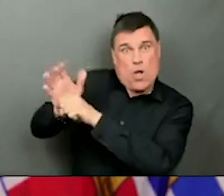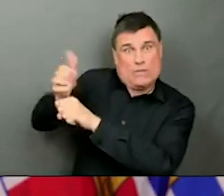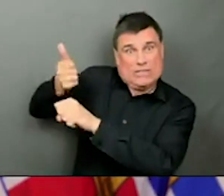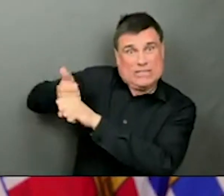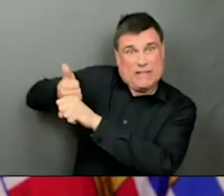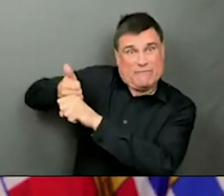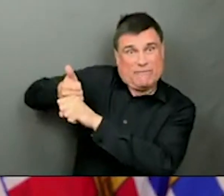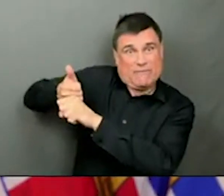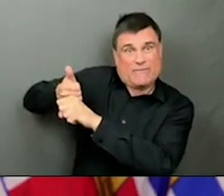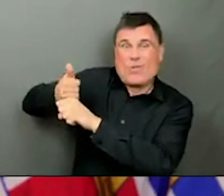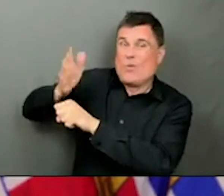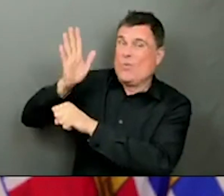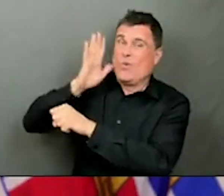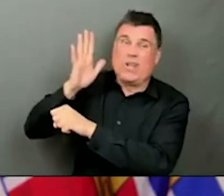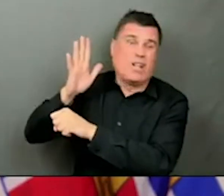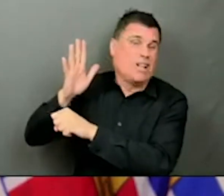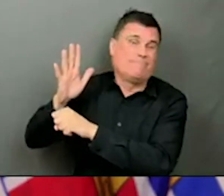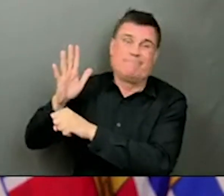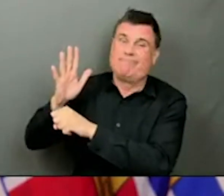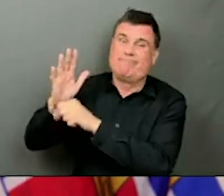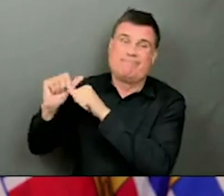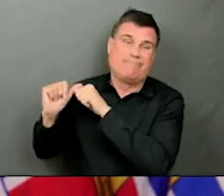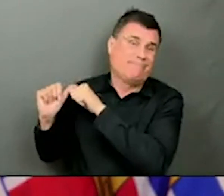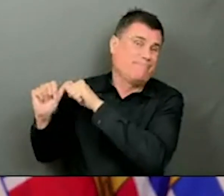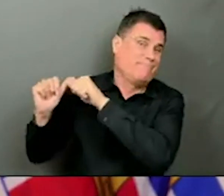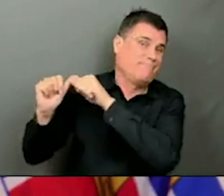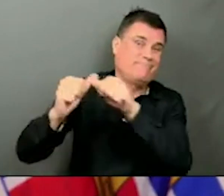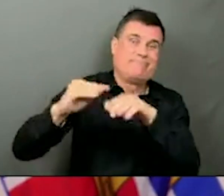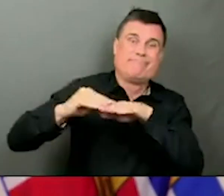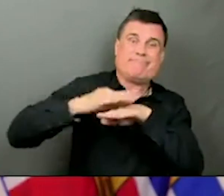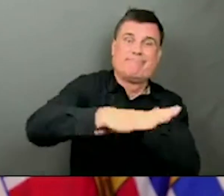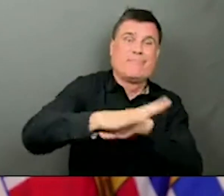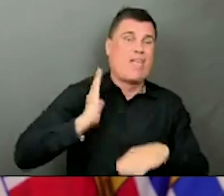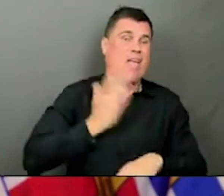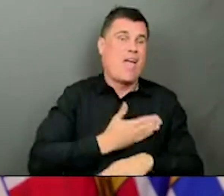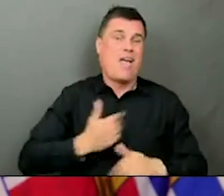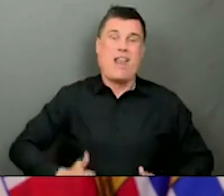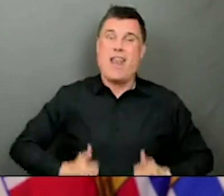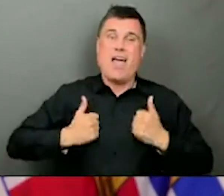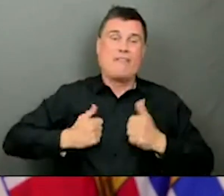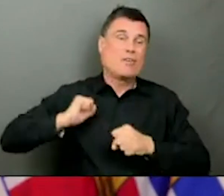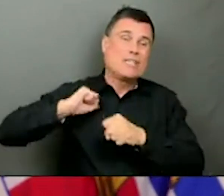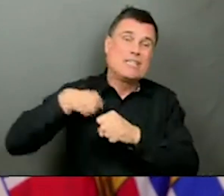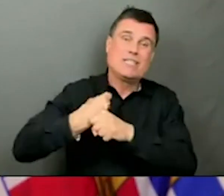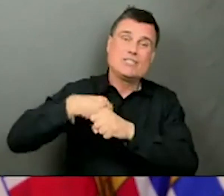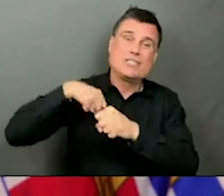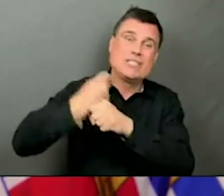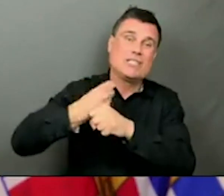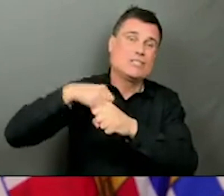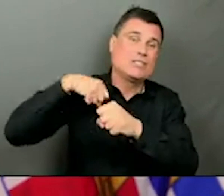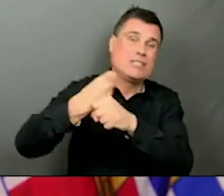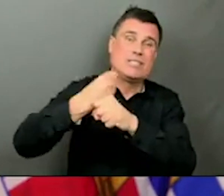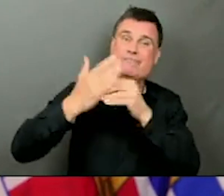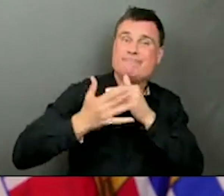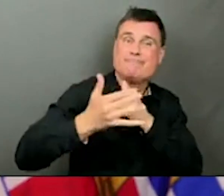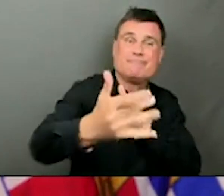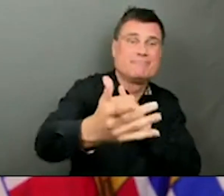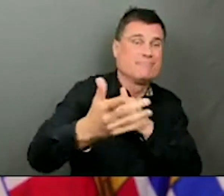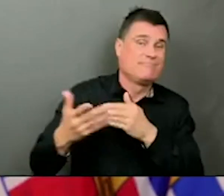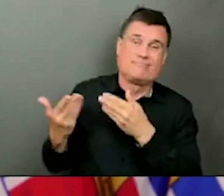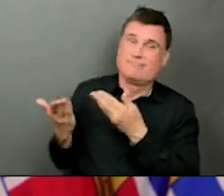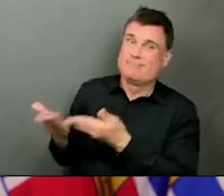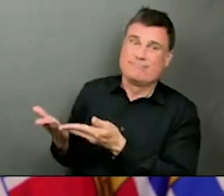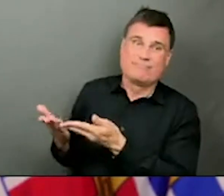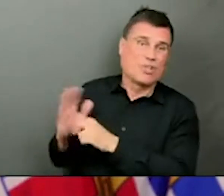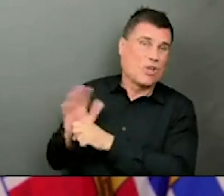it impacts us will be very different than what's happening right now. We will go to it being a virus that